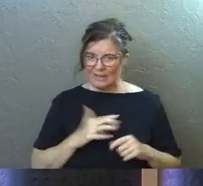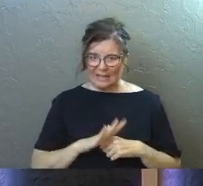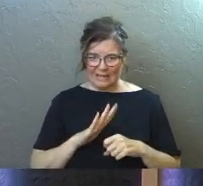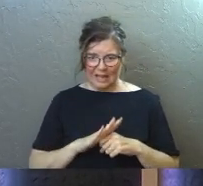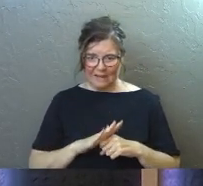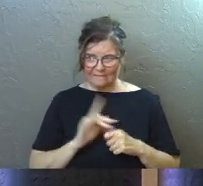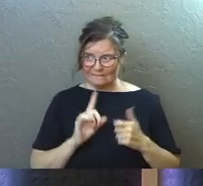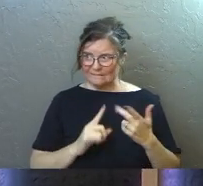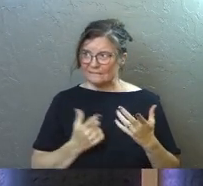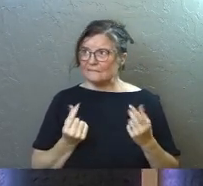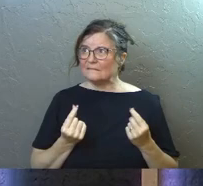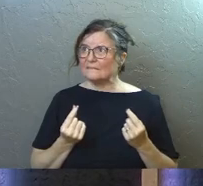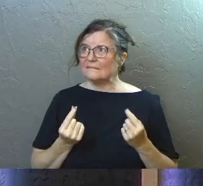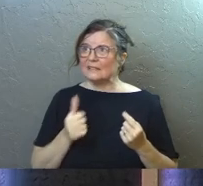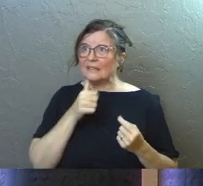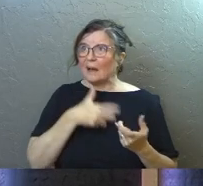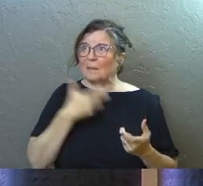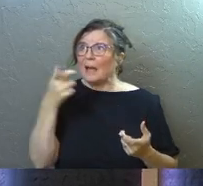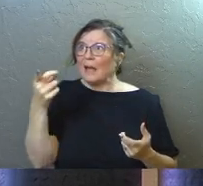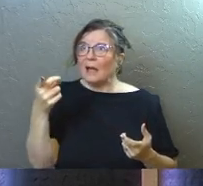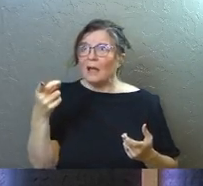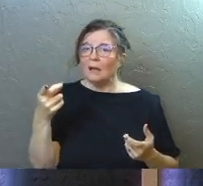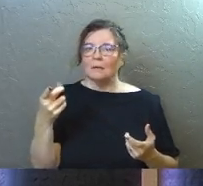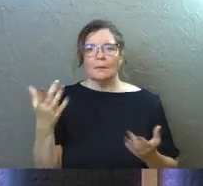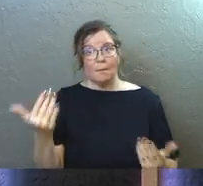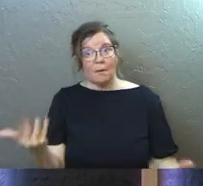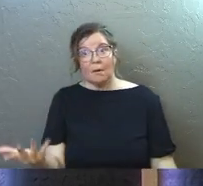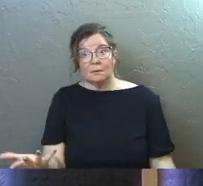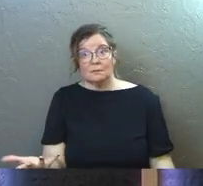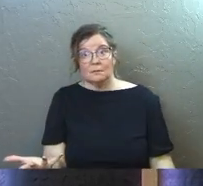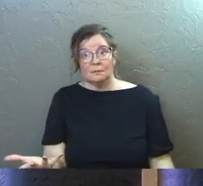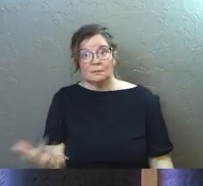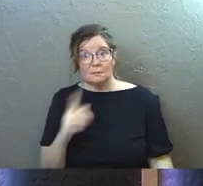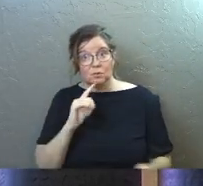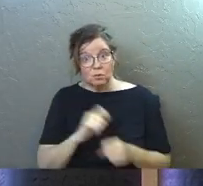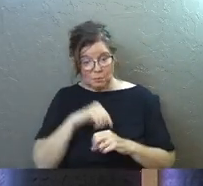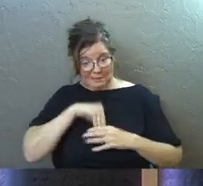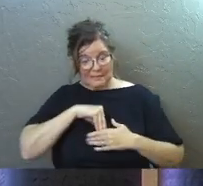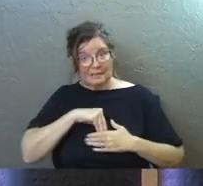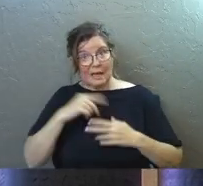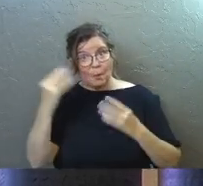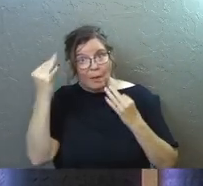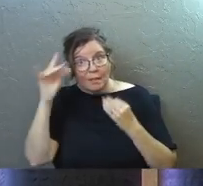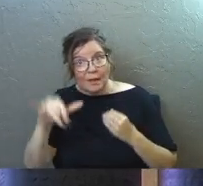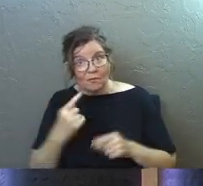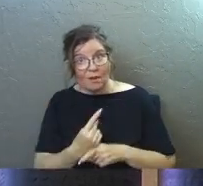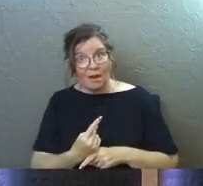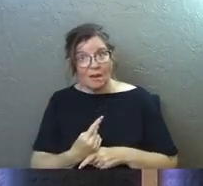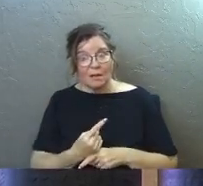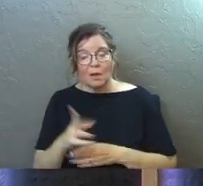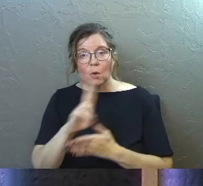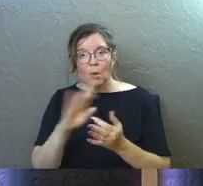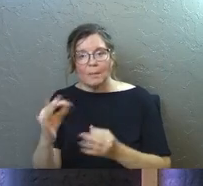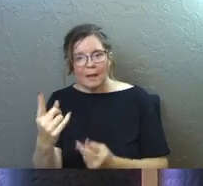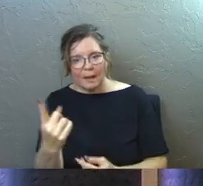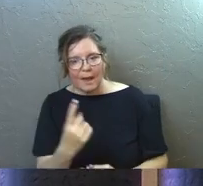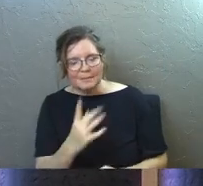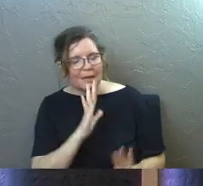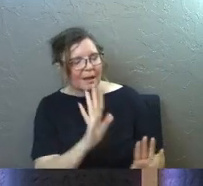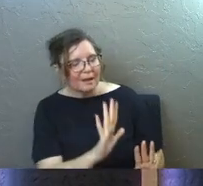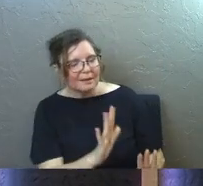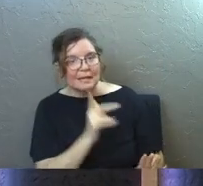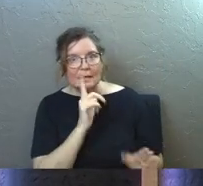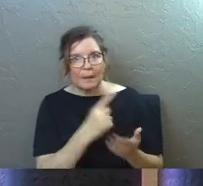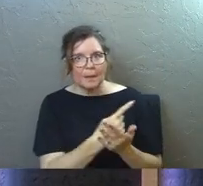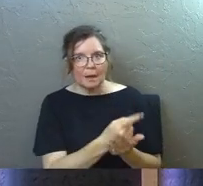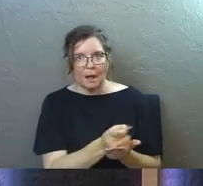done enough to make him mad? Come on. This is us. And the Holy Spirit has to come to us. And he's not just being